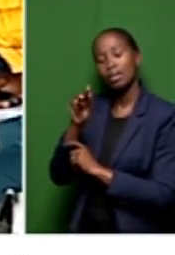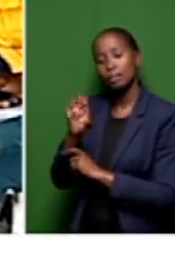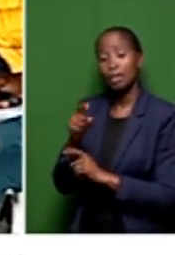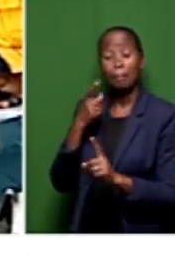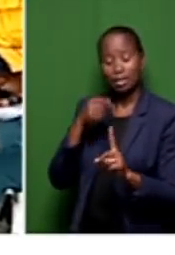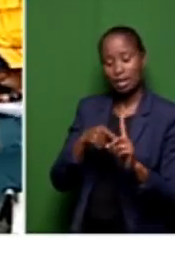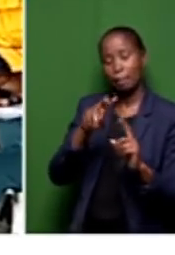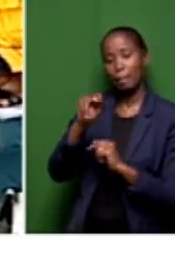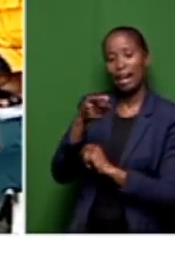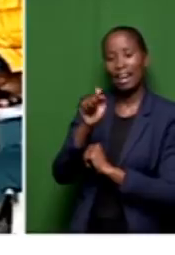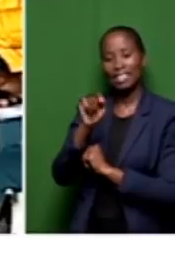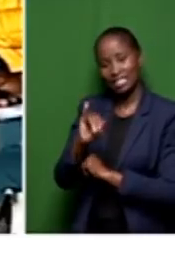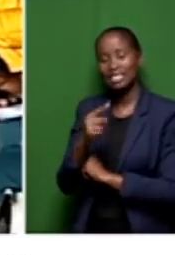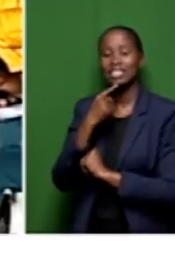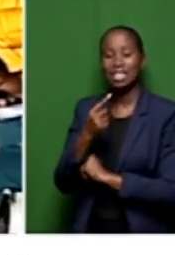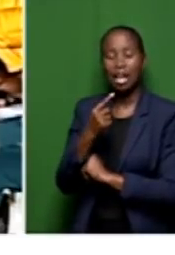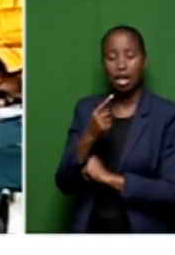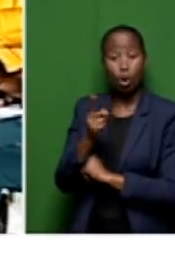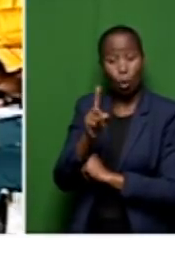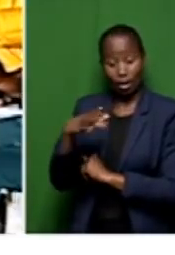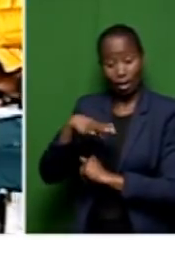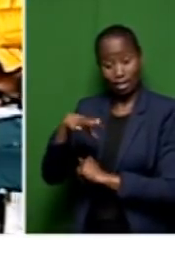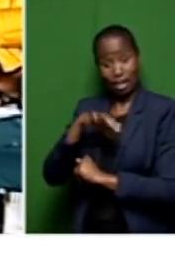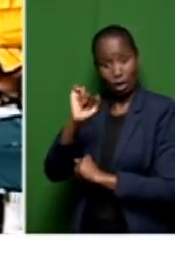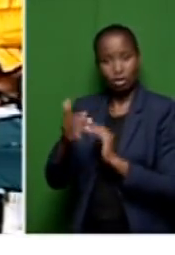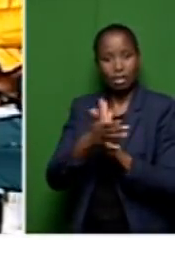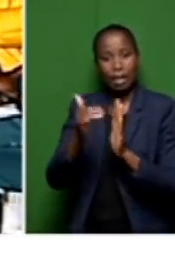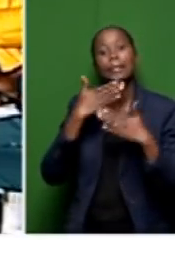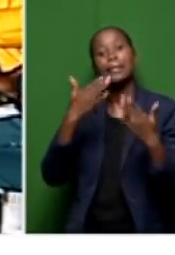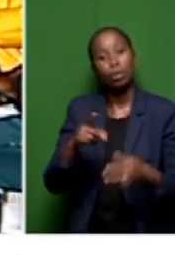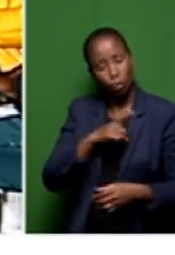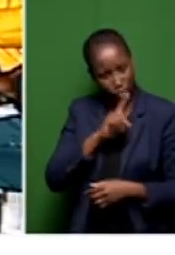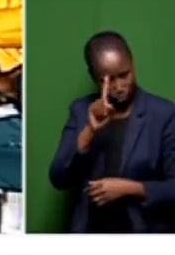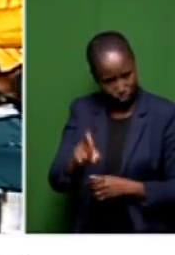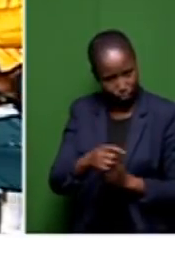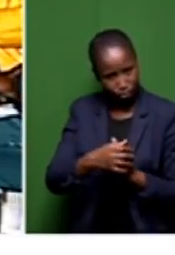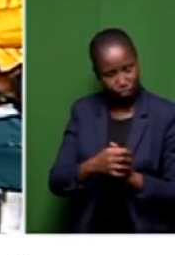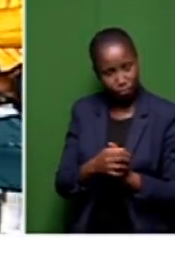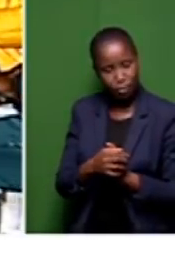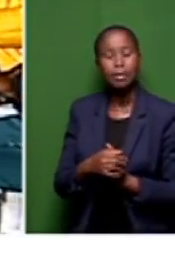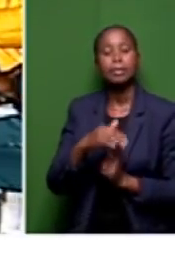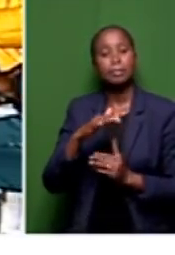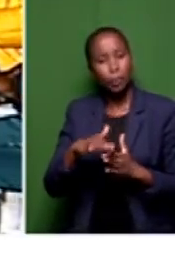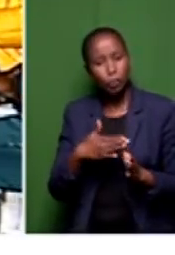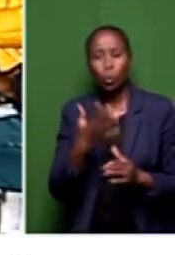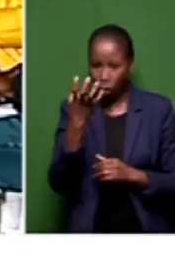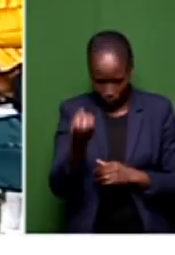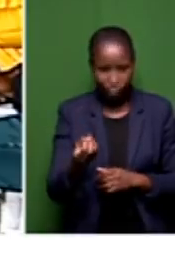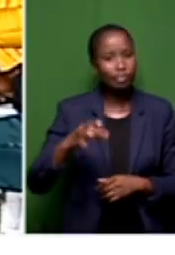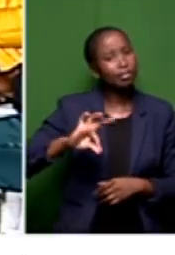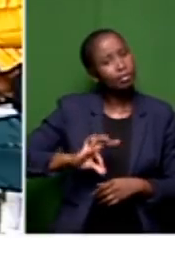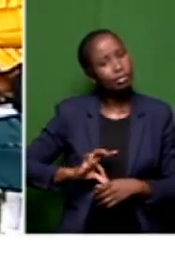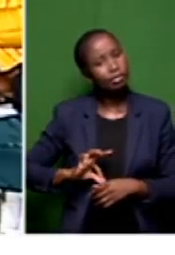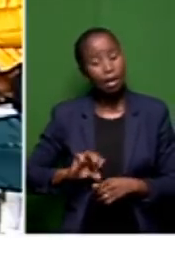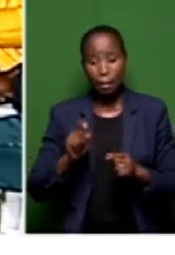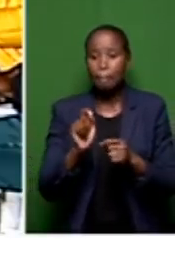was needed, because you do not have those skills within council. Why don't you have those skills within council, when you actually do have salaries being paid